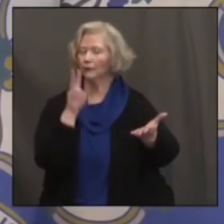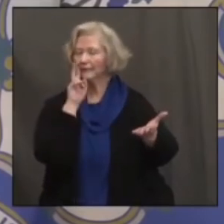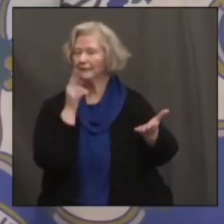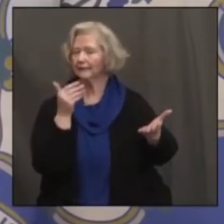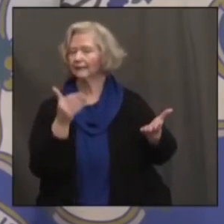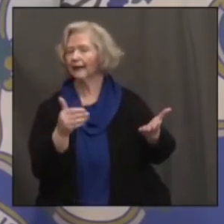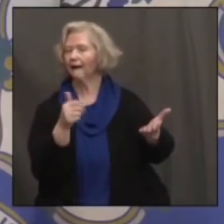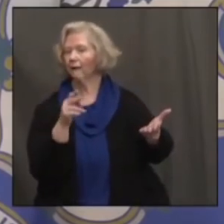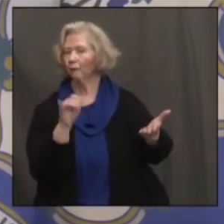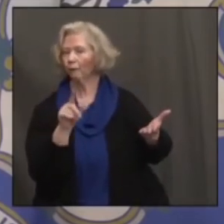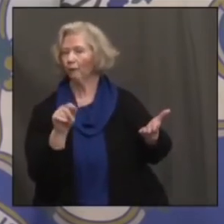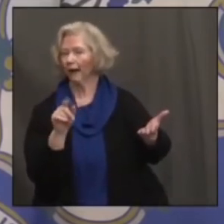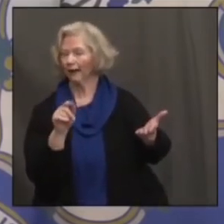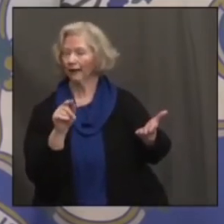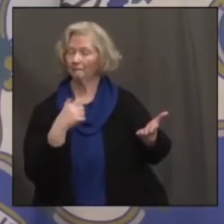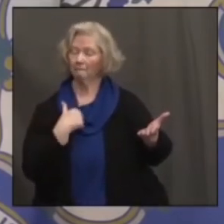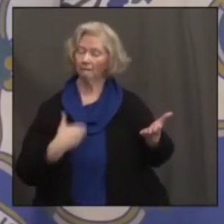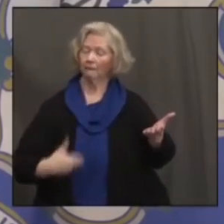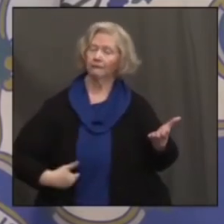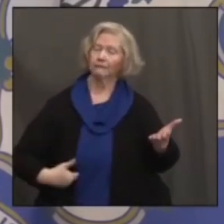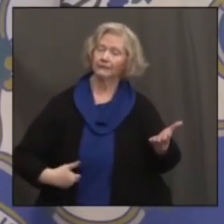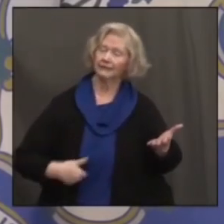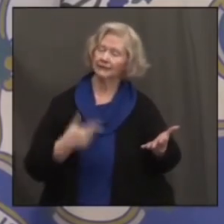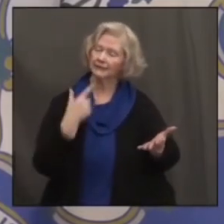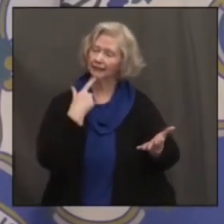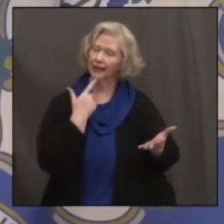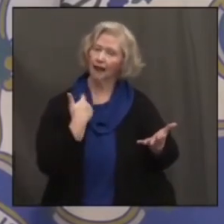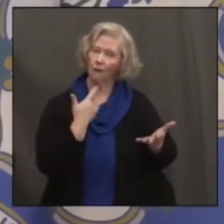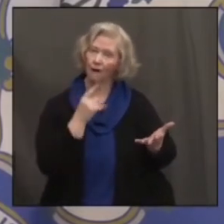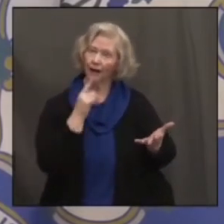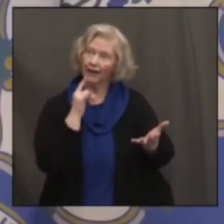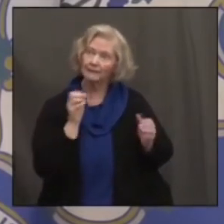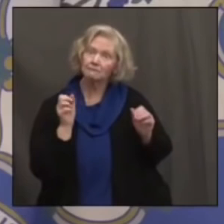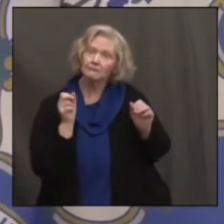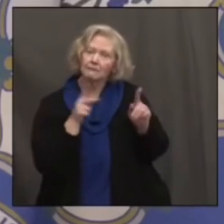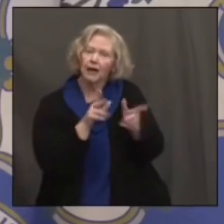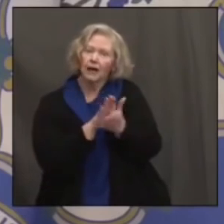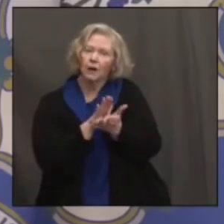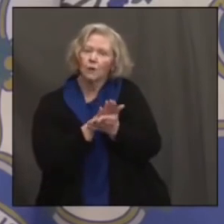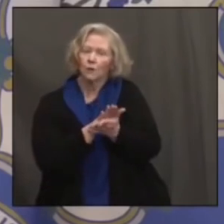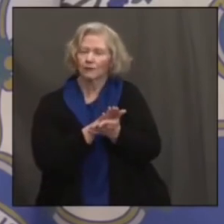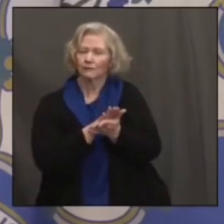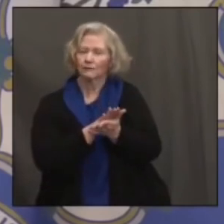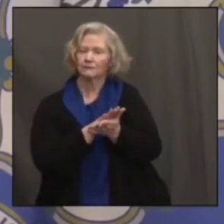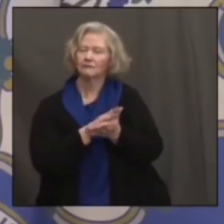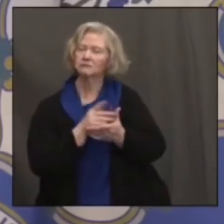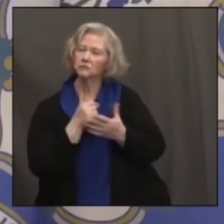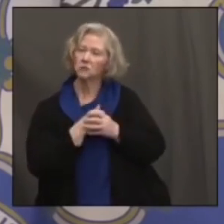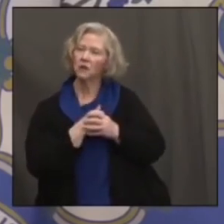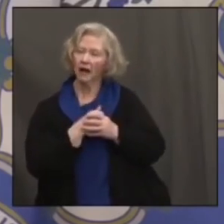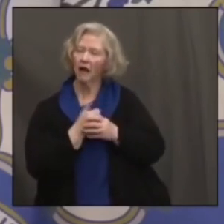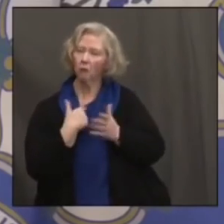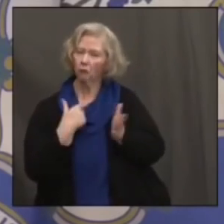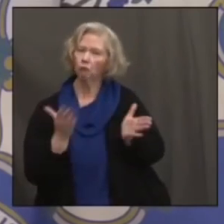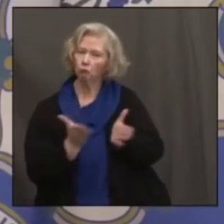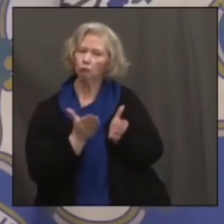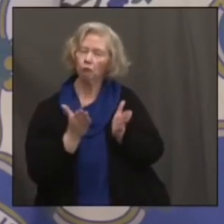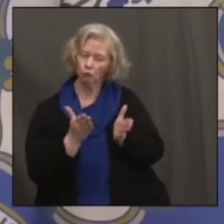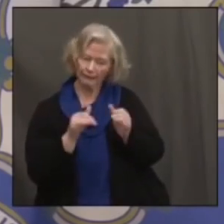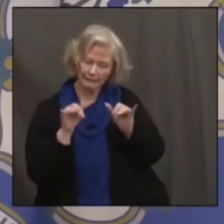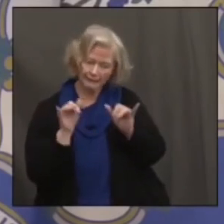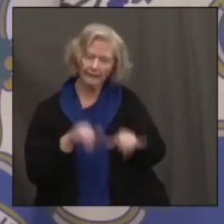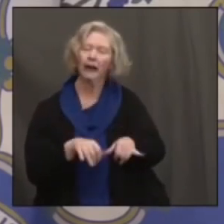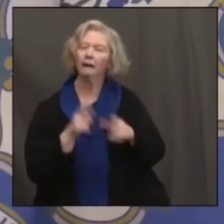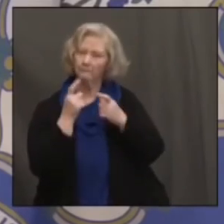20th. But, you know, my instinct is I want to get kids back in the classroom. So I think I'd probably recommend the kids keep wearing the